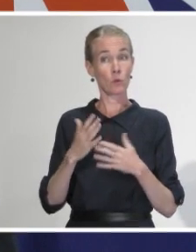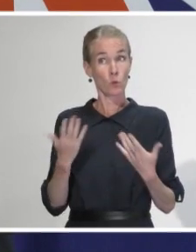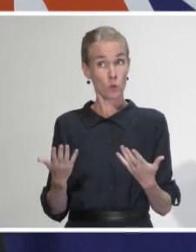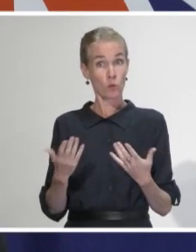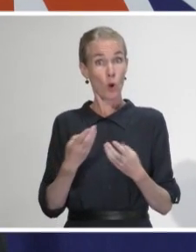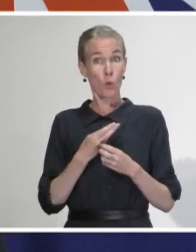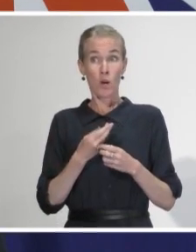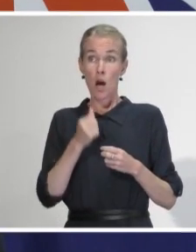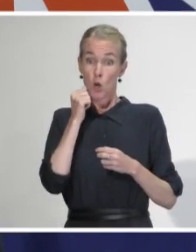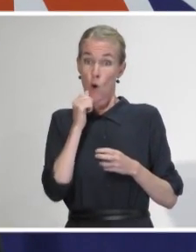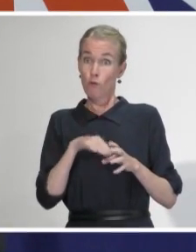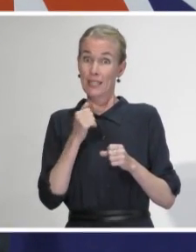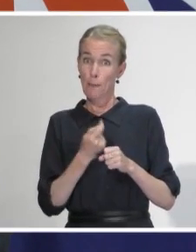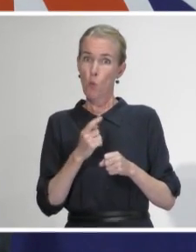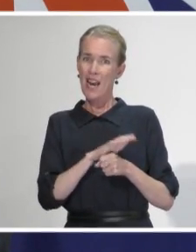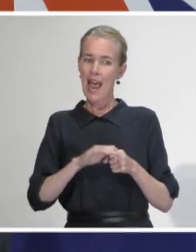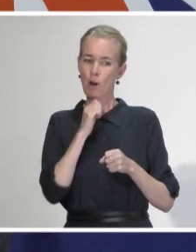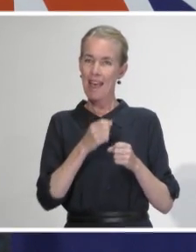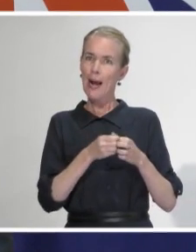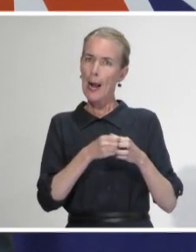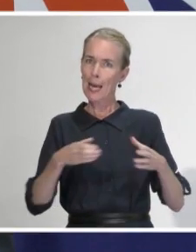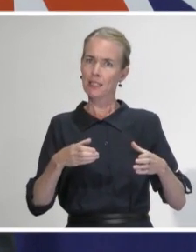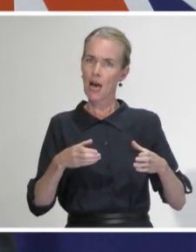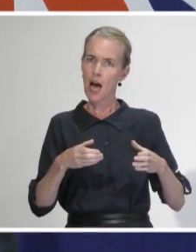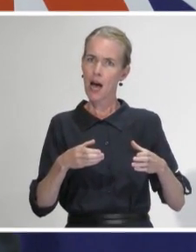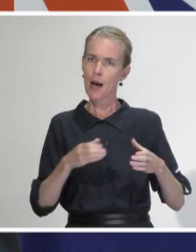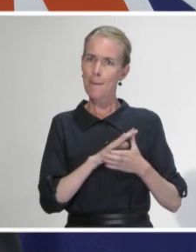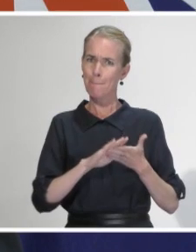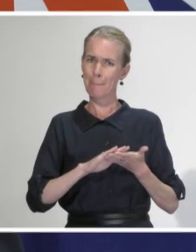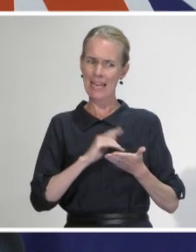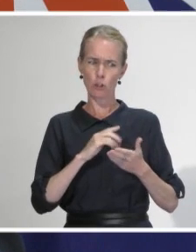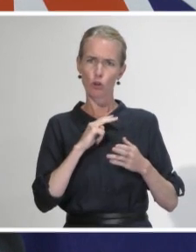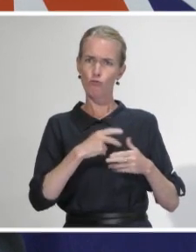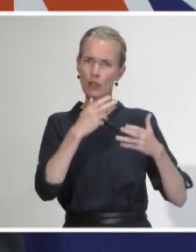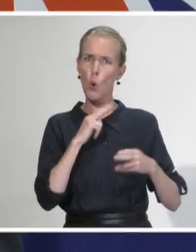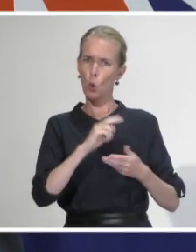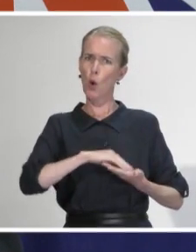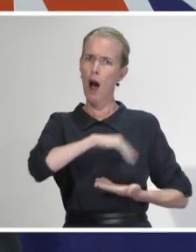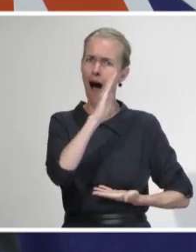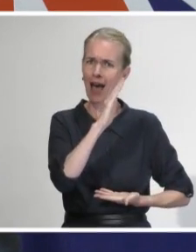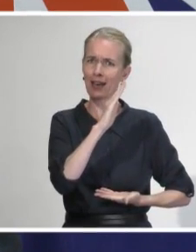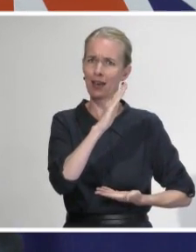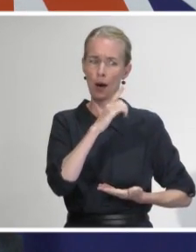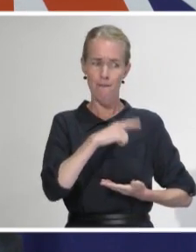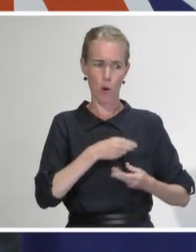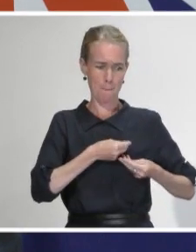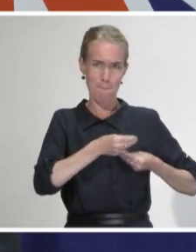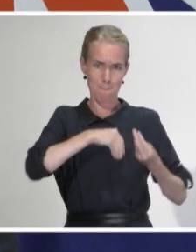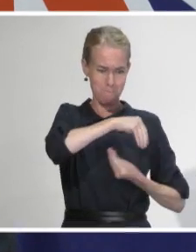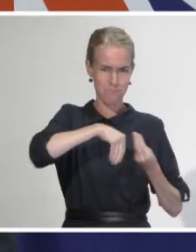increase the positivity rate in the southern region because you know you're actually likely to find